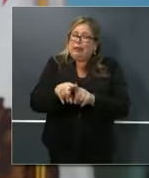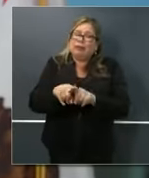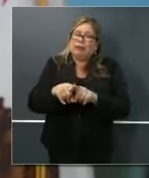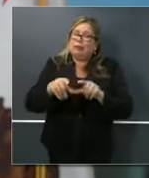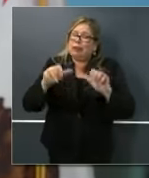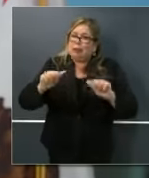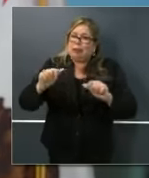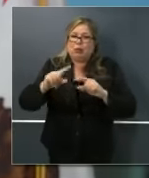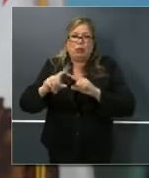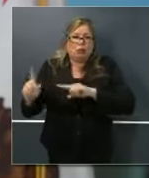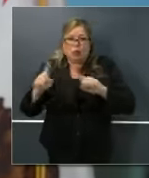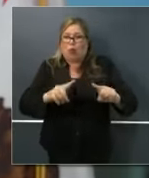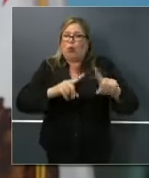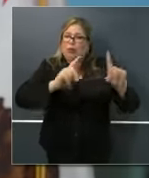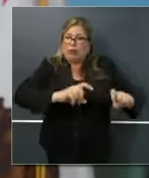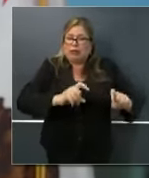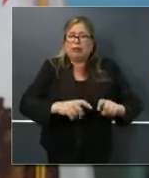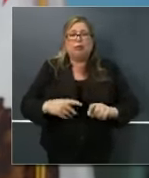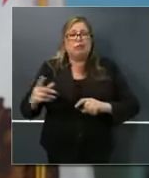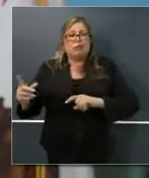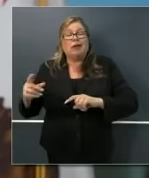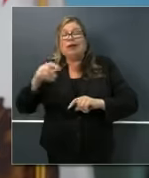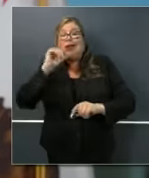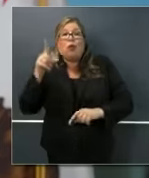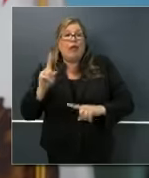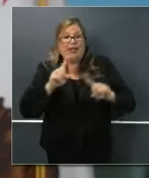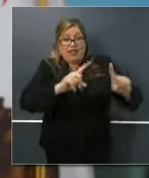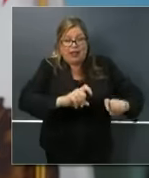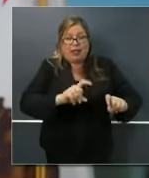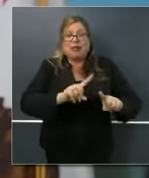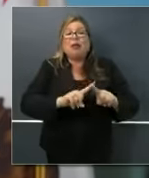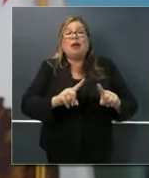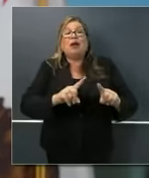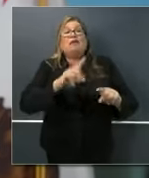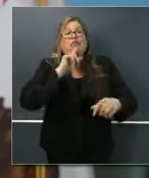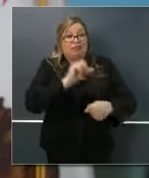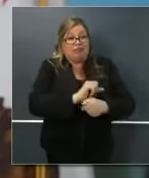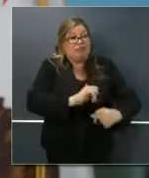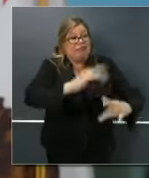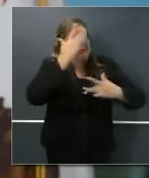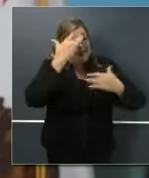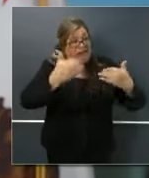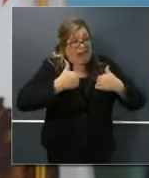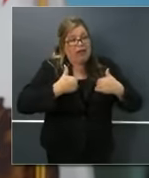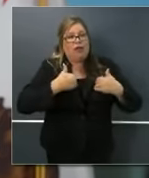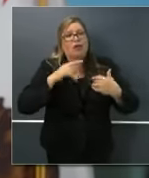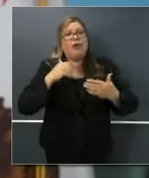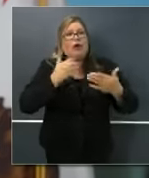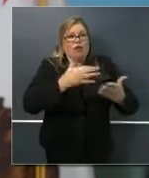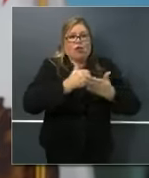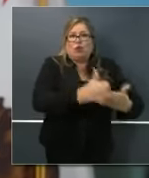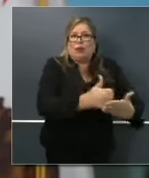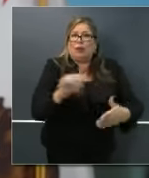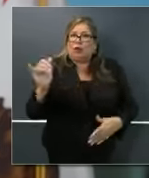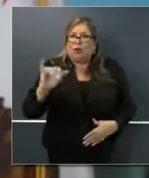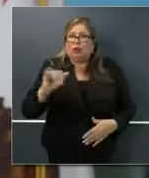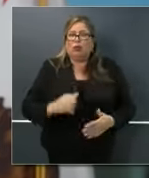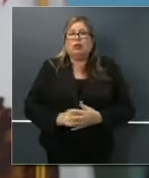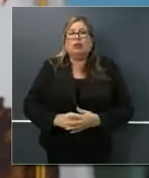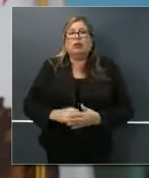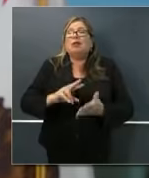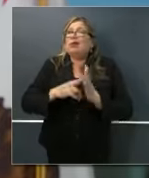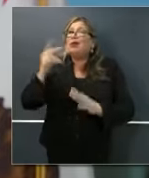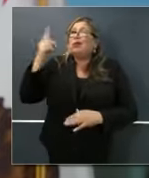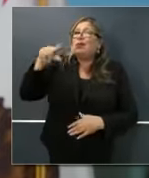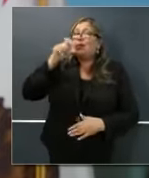not only being tested, but treated as well. And so this remains a major issue. Those with means, those with